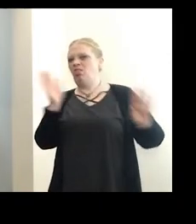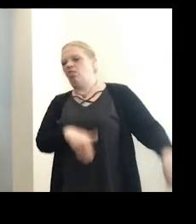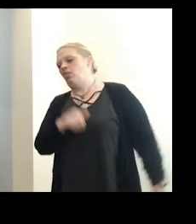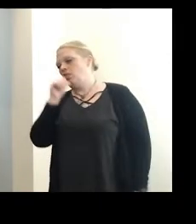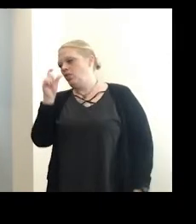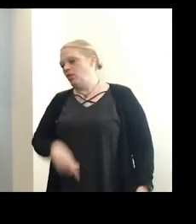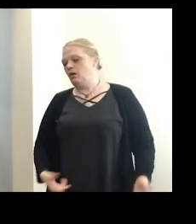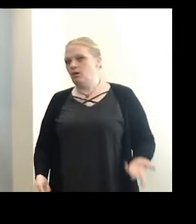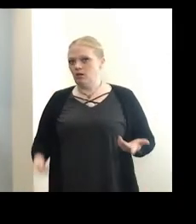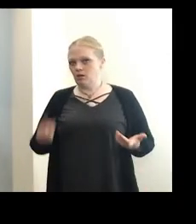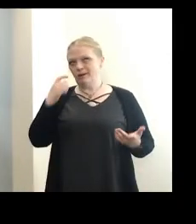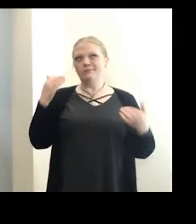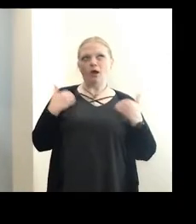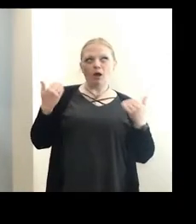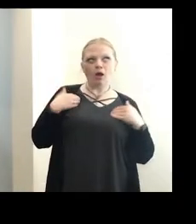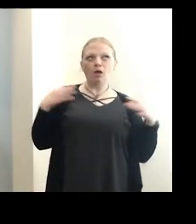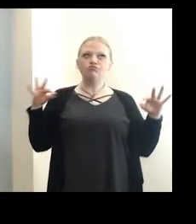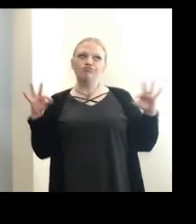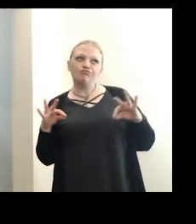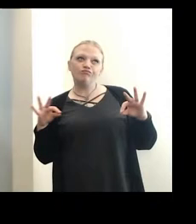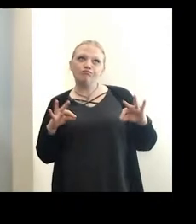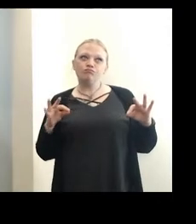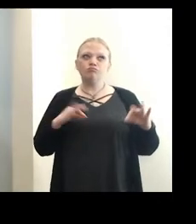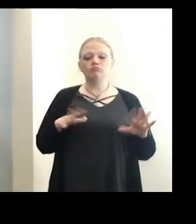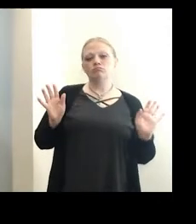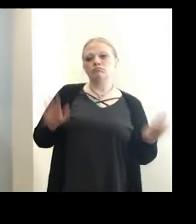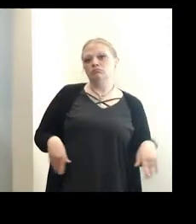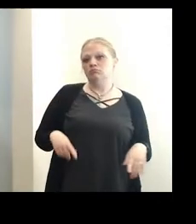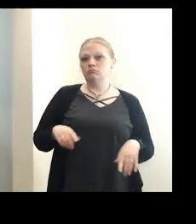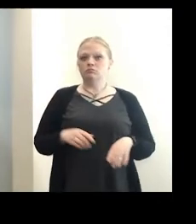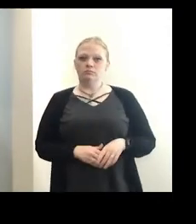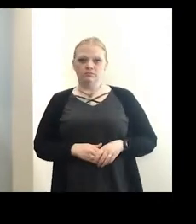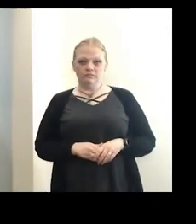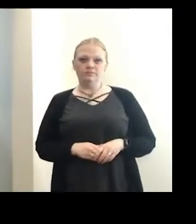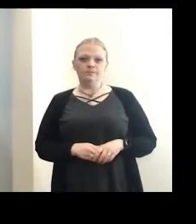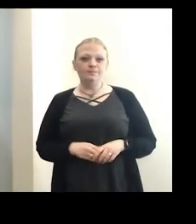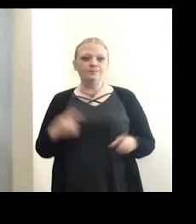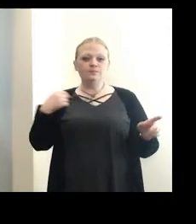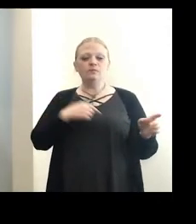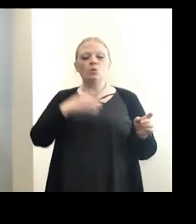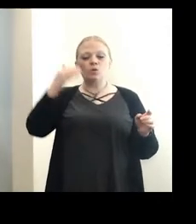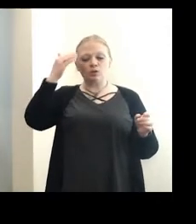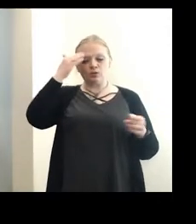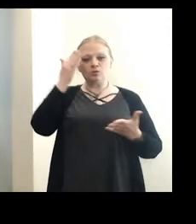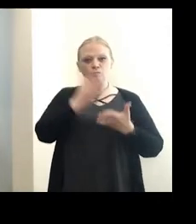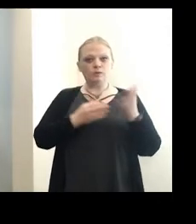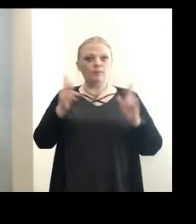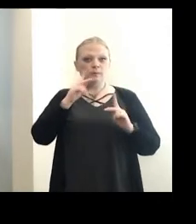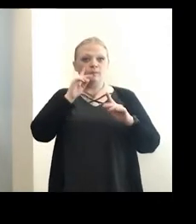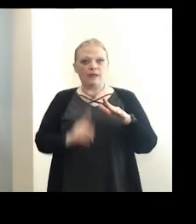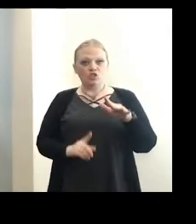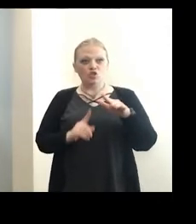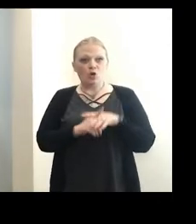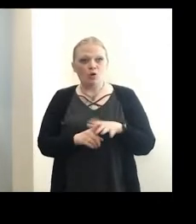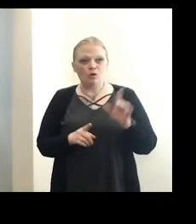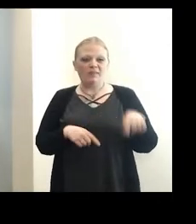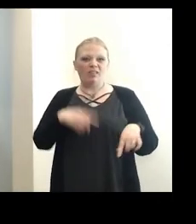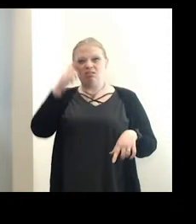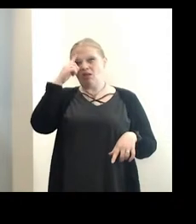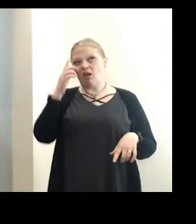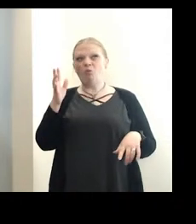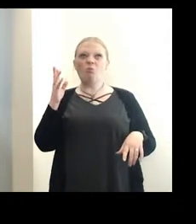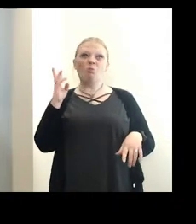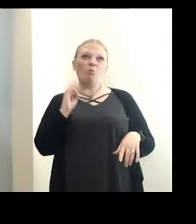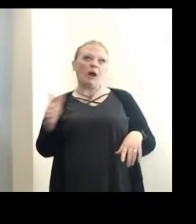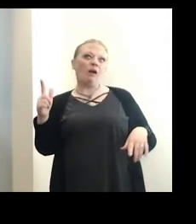vaccinated because they thought, I'm young, I'm going to be invulnerable to this. We know that from some of the people who showed up at resurgence that they thought, well, eventually I